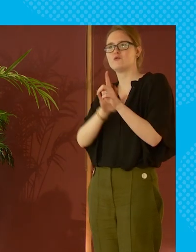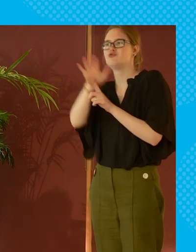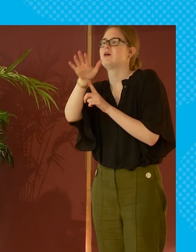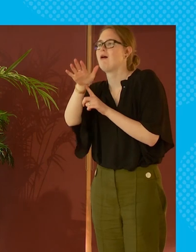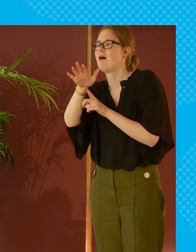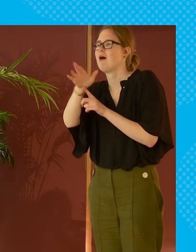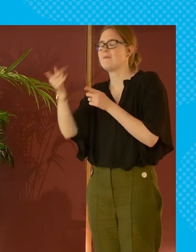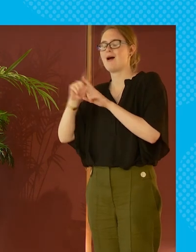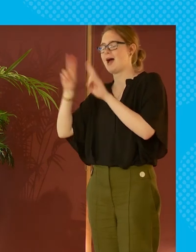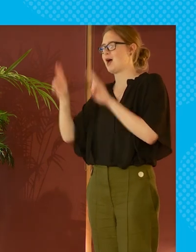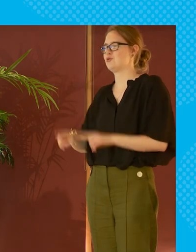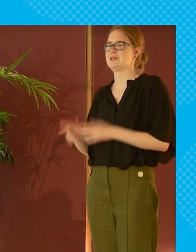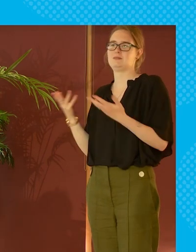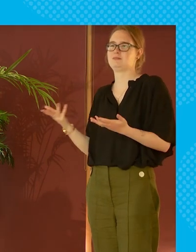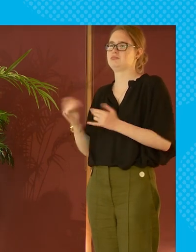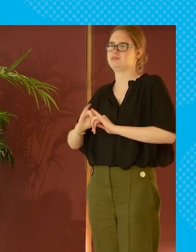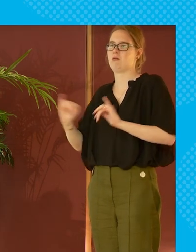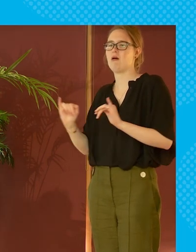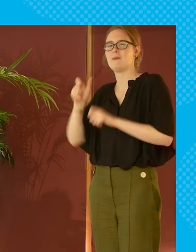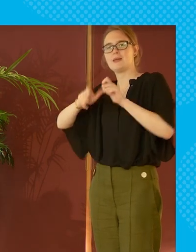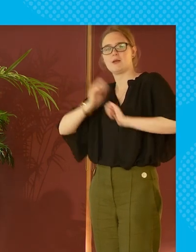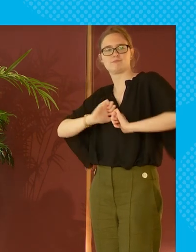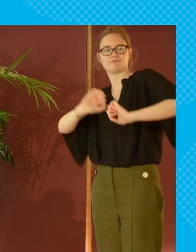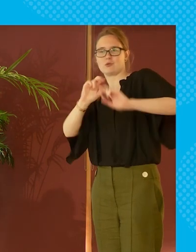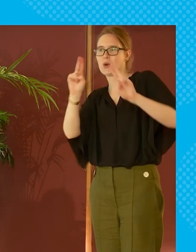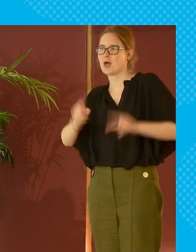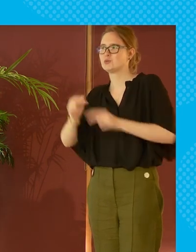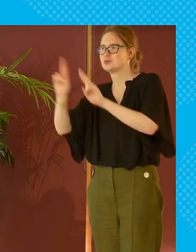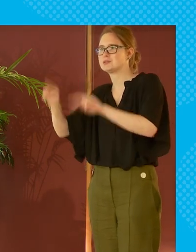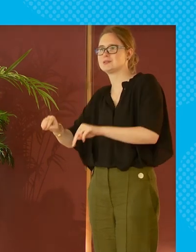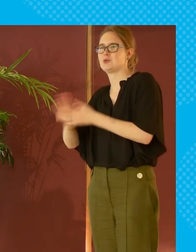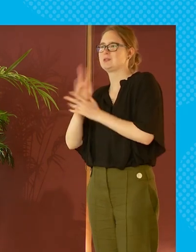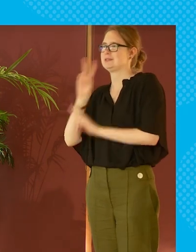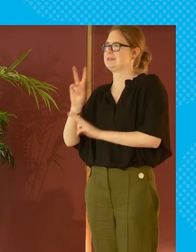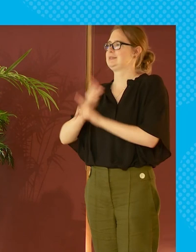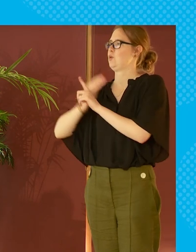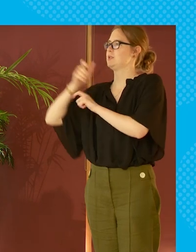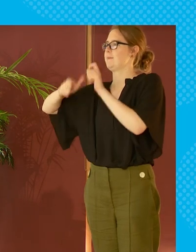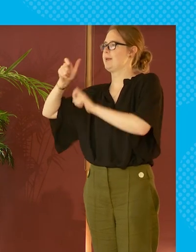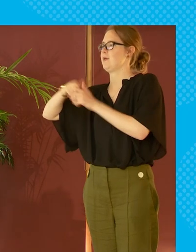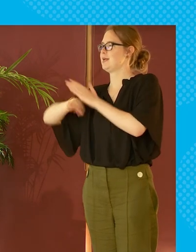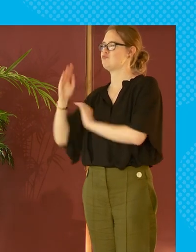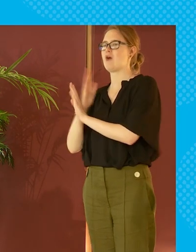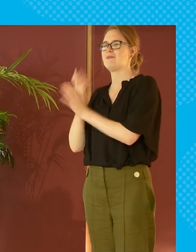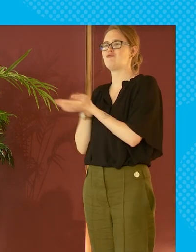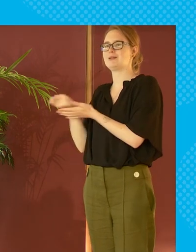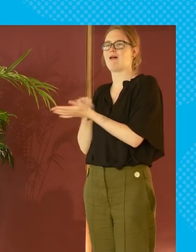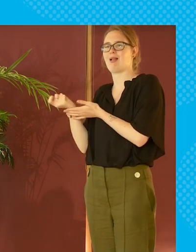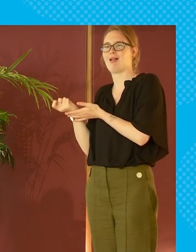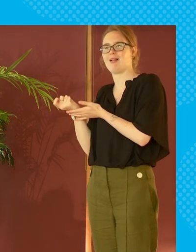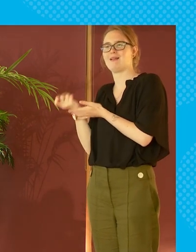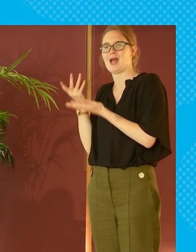a bit in in future but the housing is the massive thing because people did have their own housing and we are starting to see these pensioners who are in private